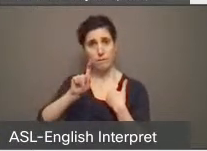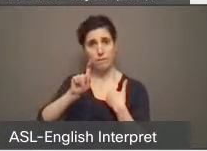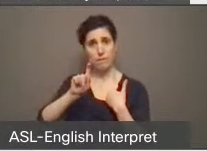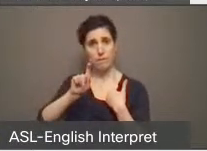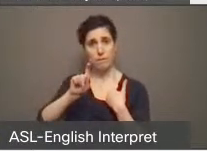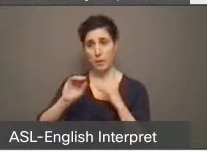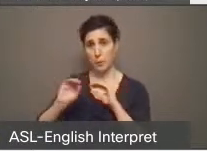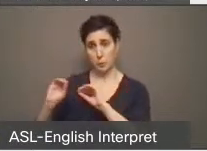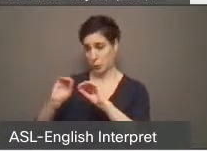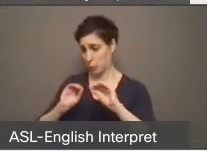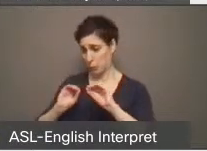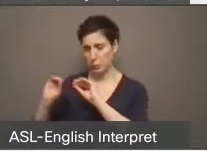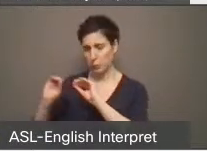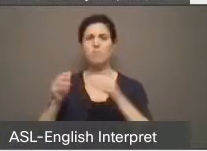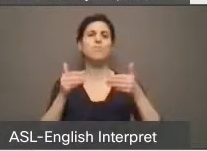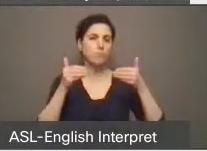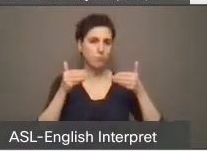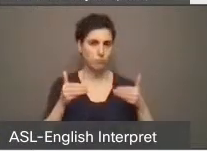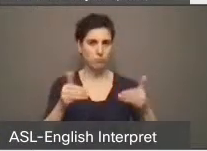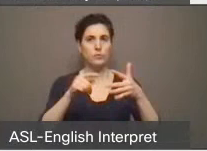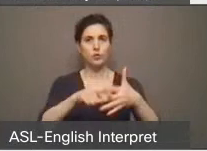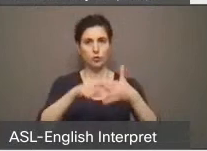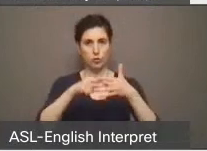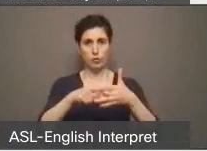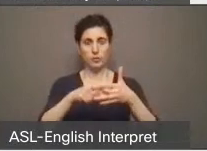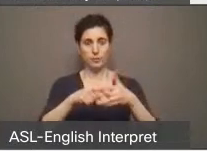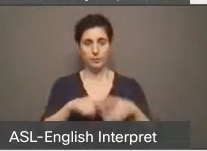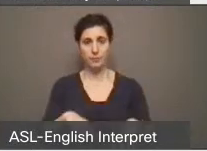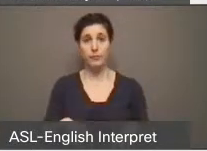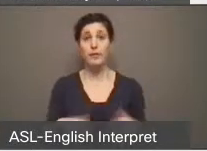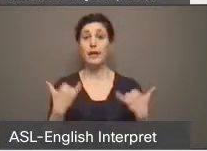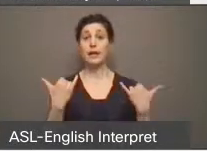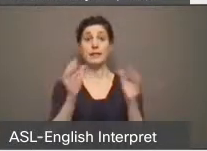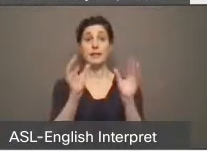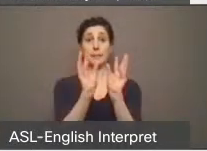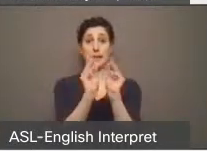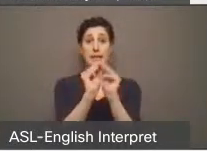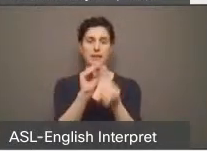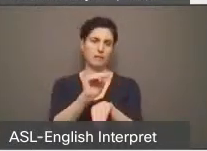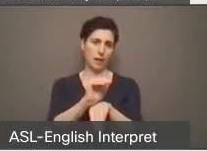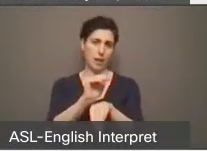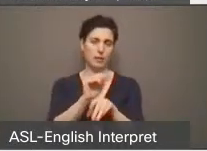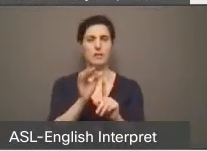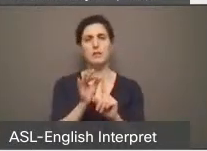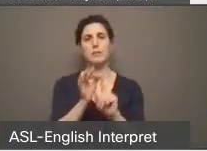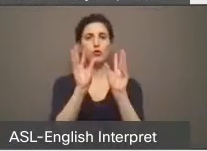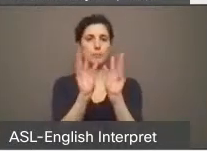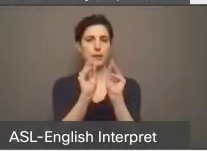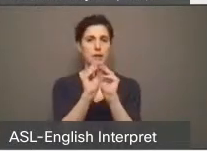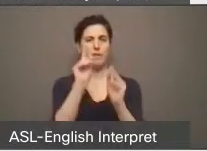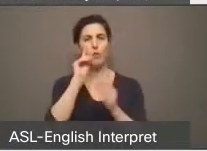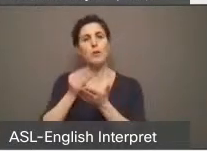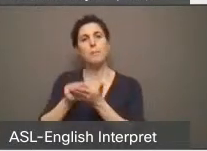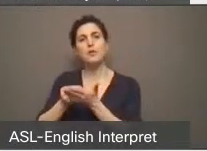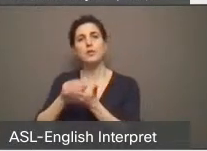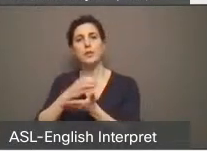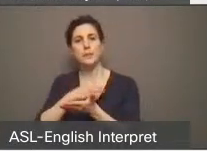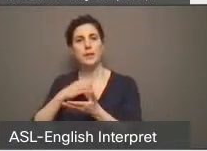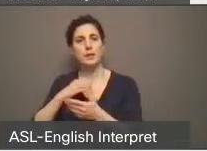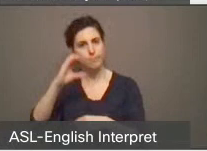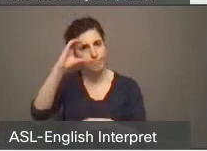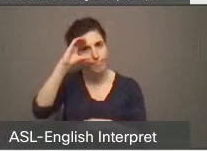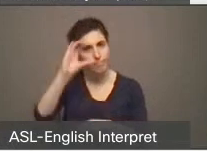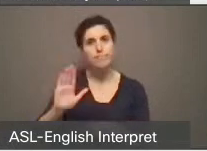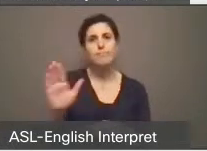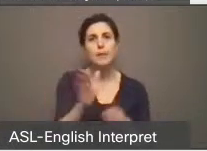Seeing none, we can proceed. Purpose of this meeting tonight is a special meeting of the Budget Committee to hear public speakers on